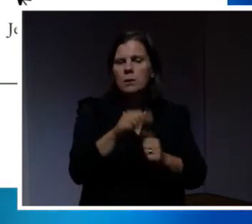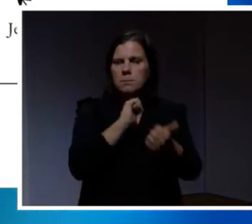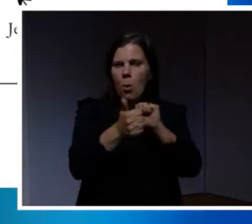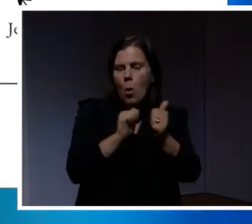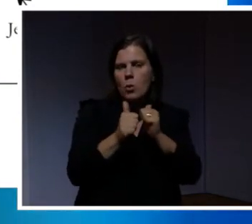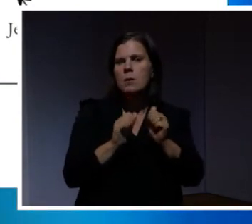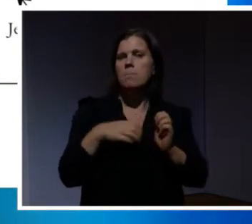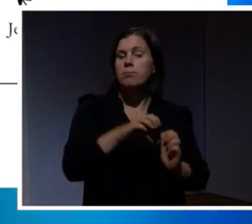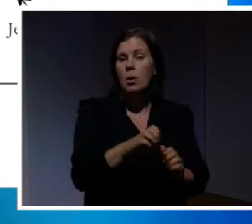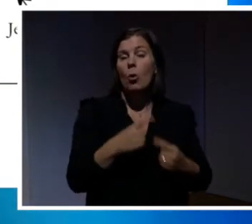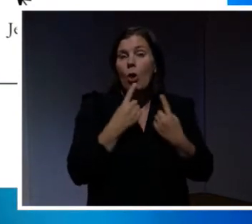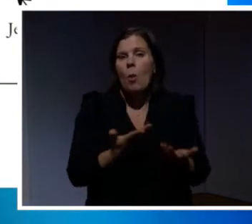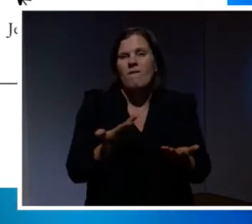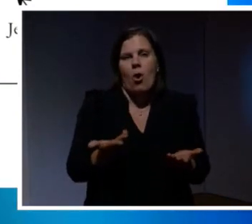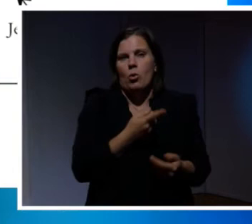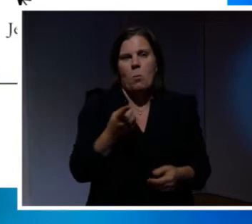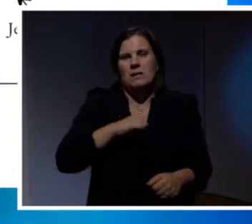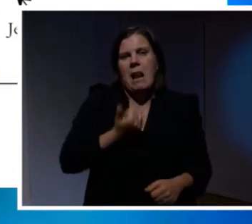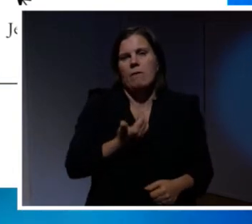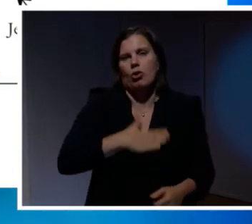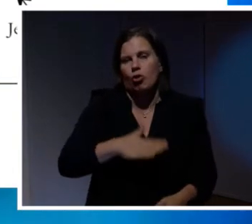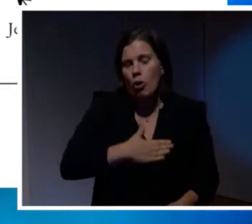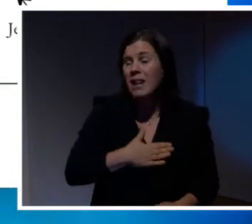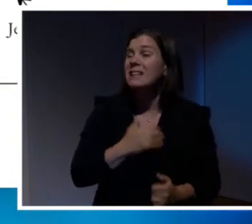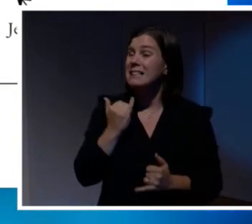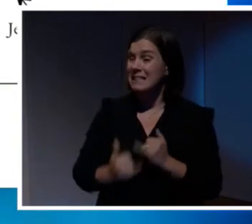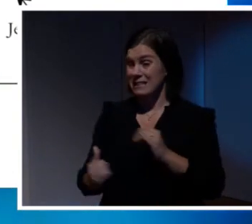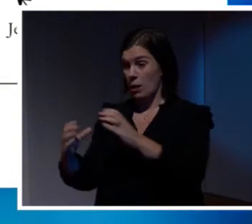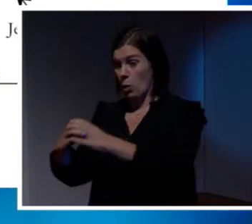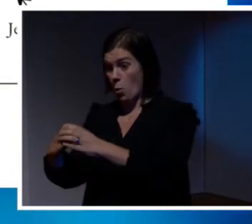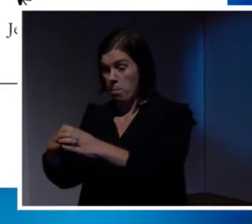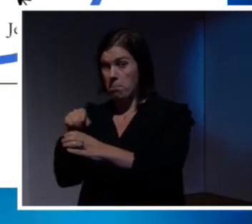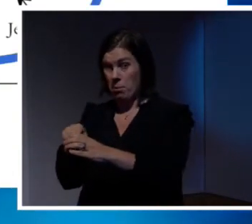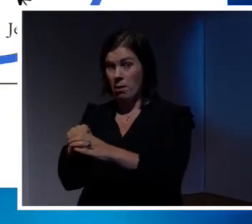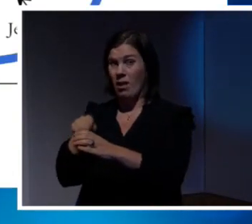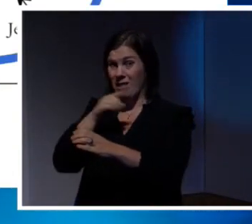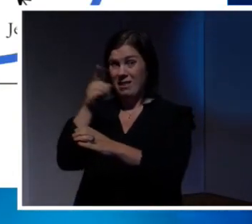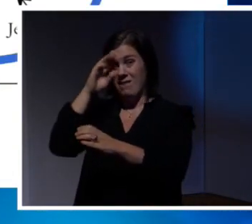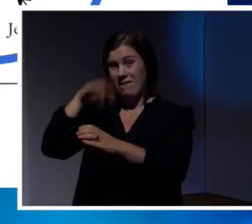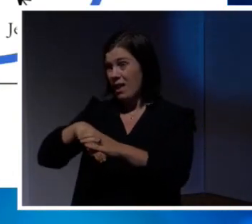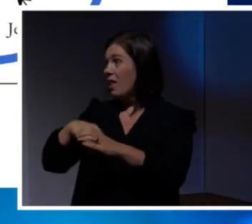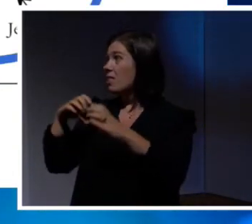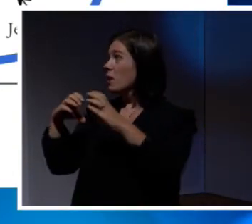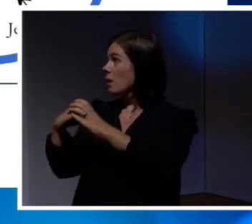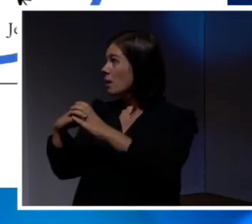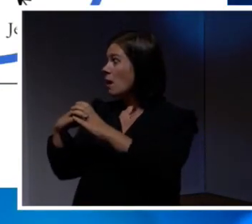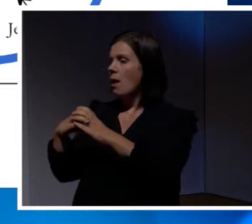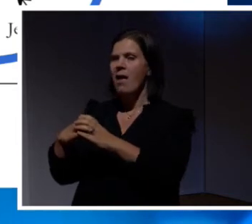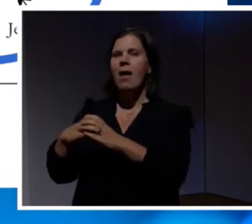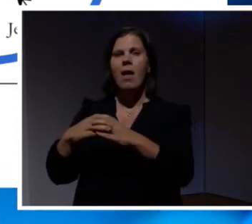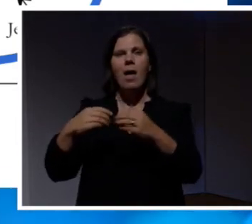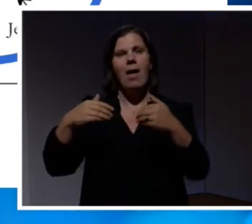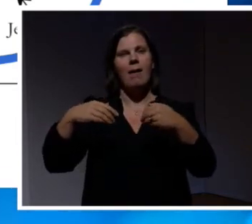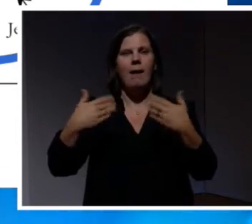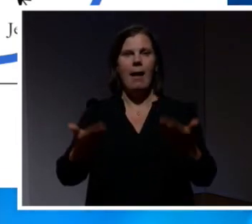they give their opinion about these things. Then finally, these are ones that you definitely know. These are the here I am